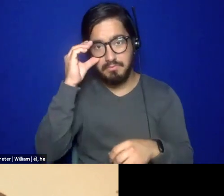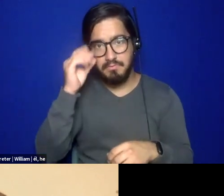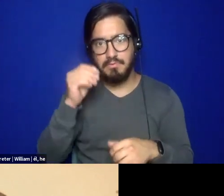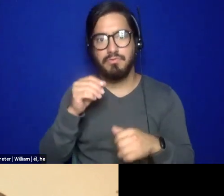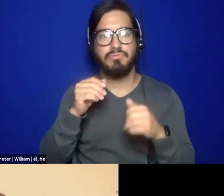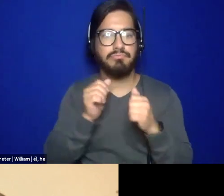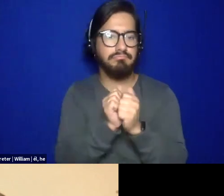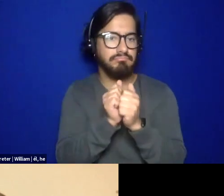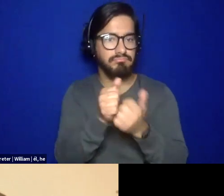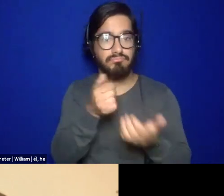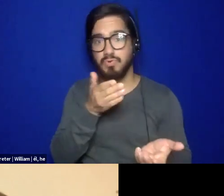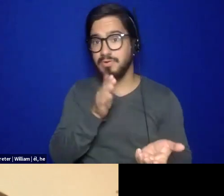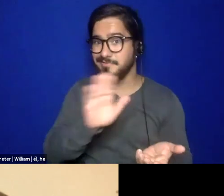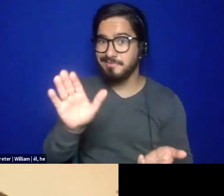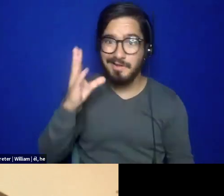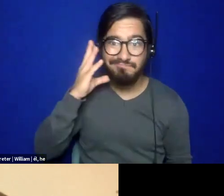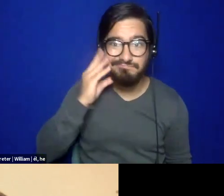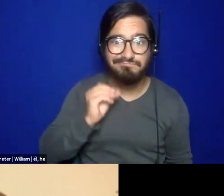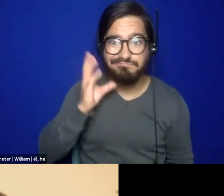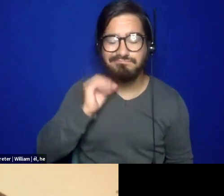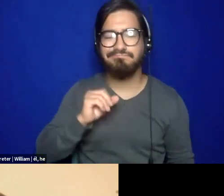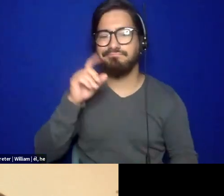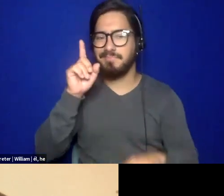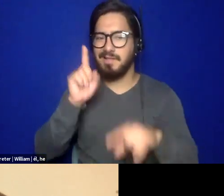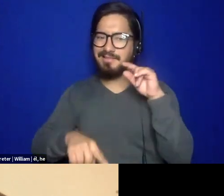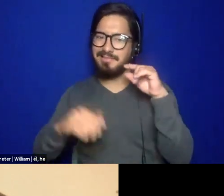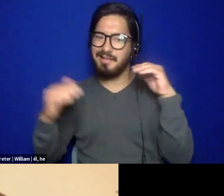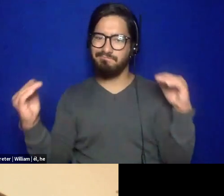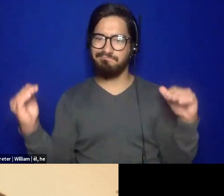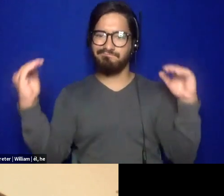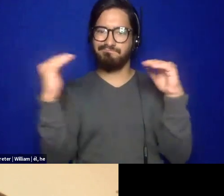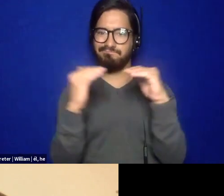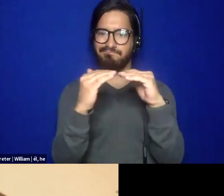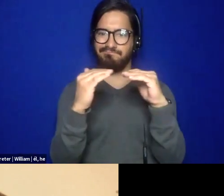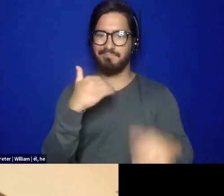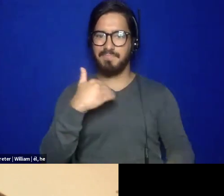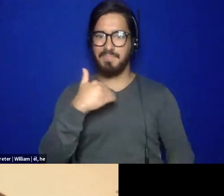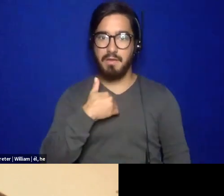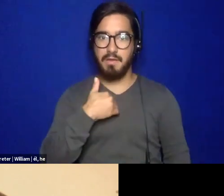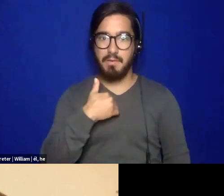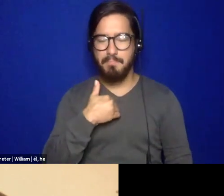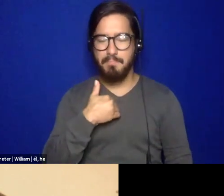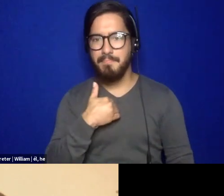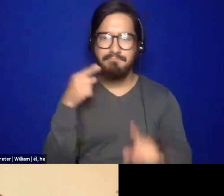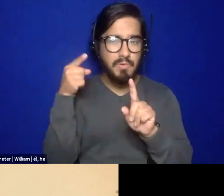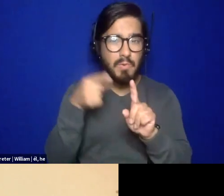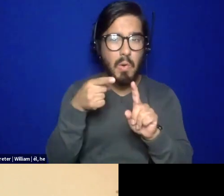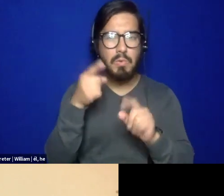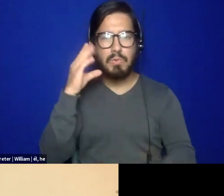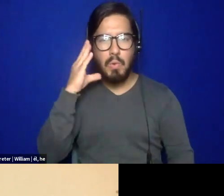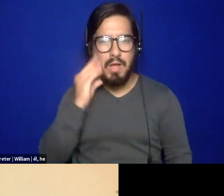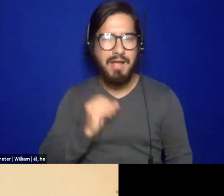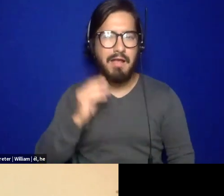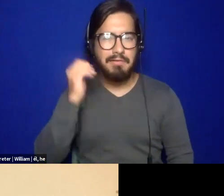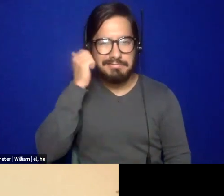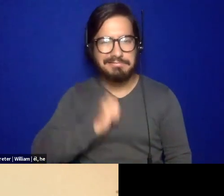you know, their experiences cannot equate to what my folk go through every single day walking.